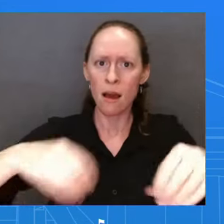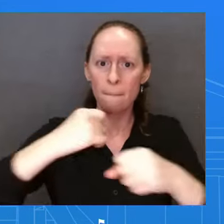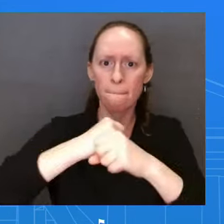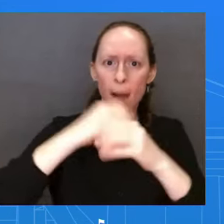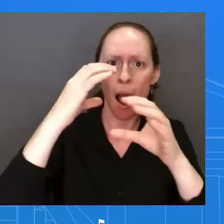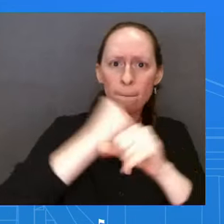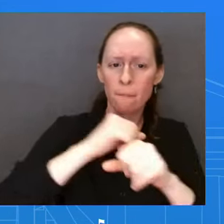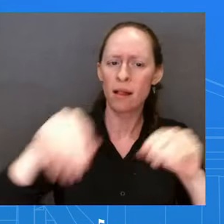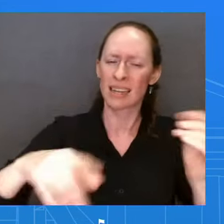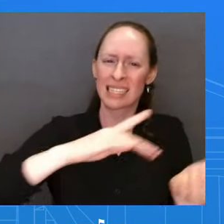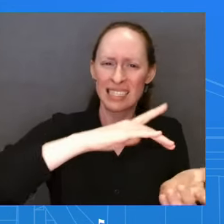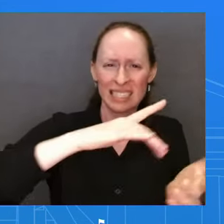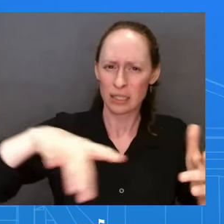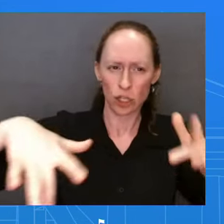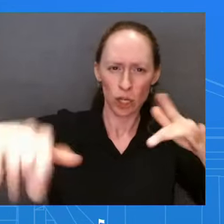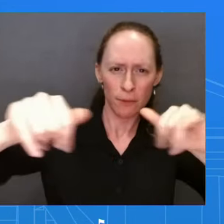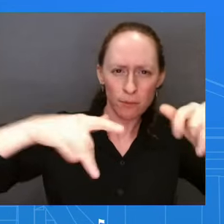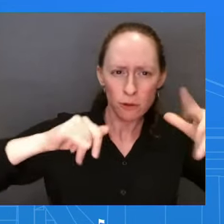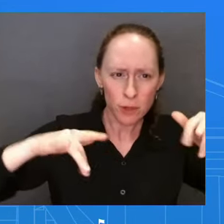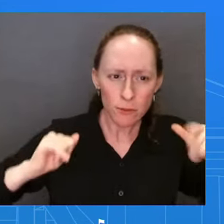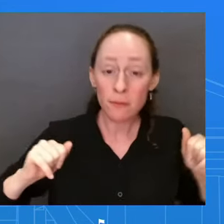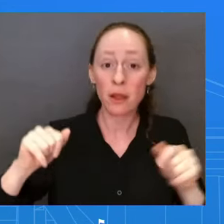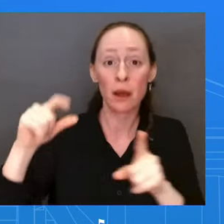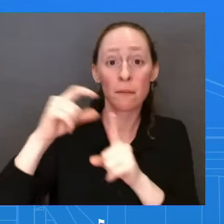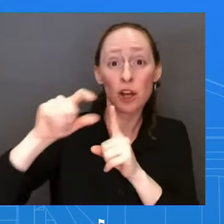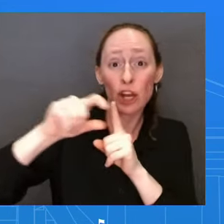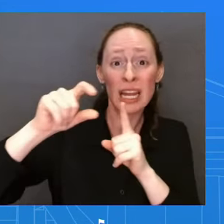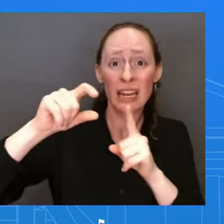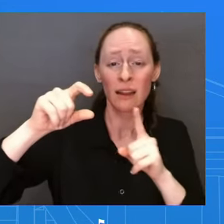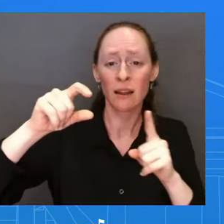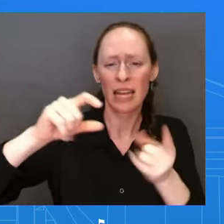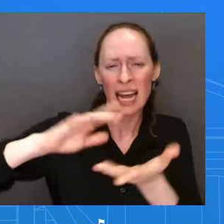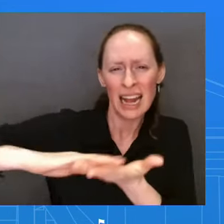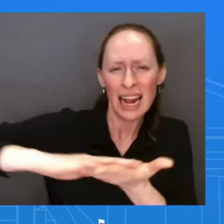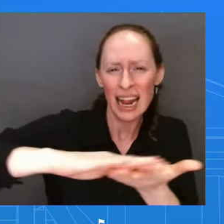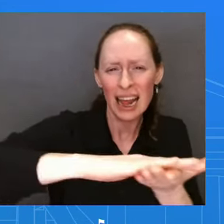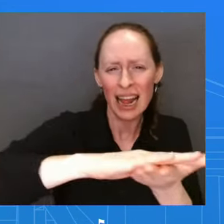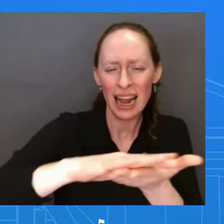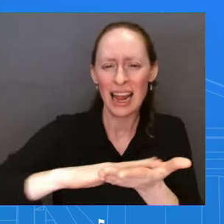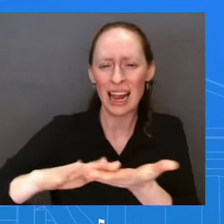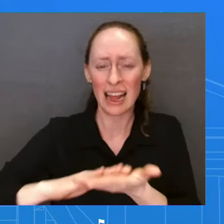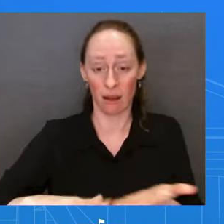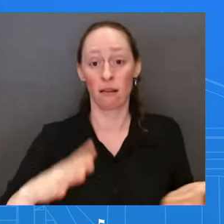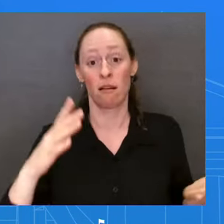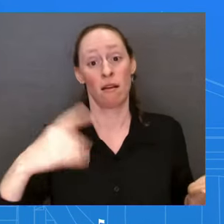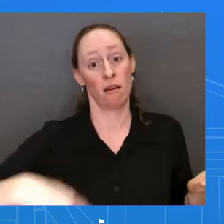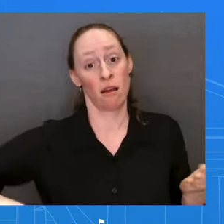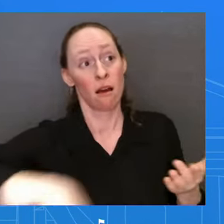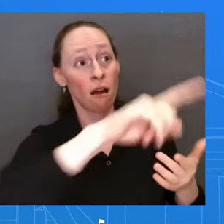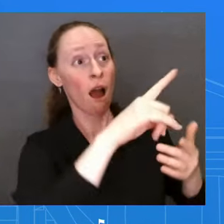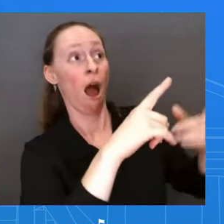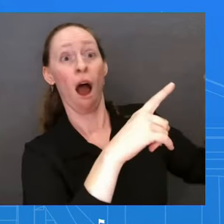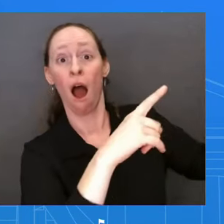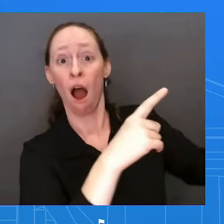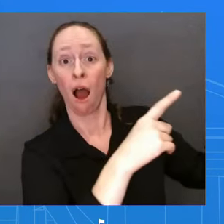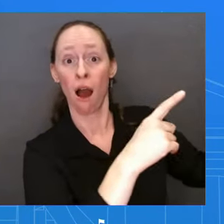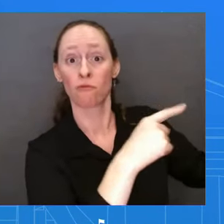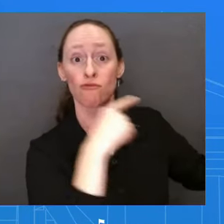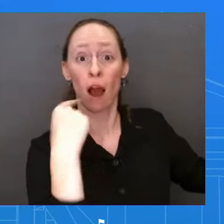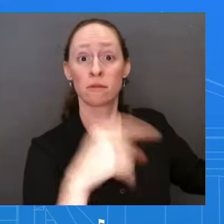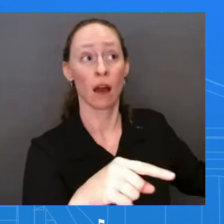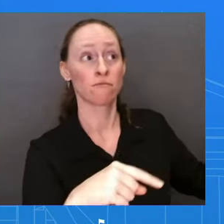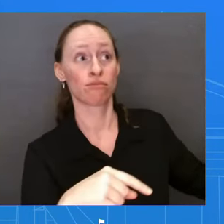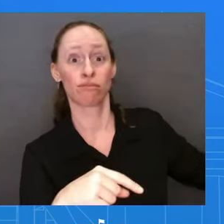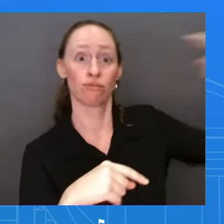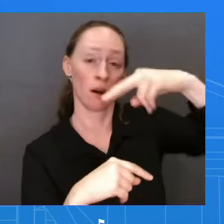to help Ukraine protect its people from rocket attacks and provide Ukraine with anti- additional anti-armor systems